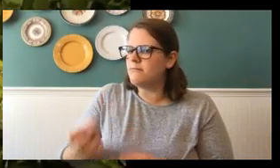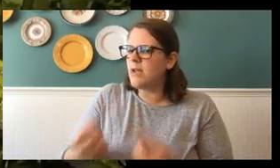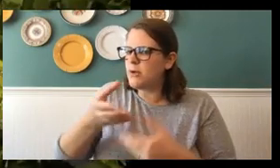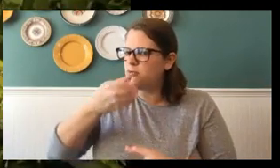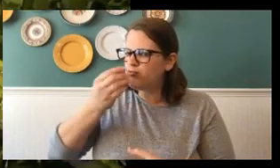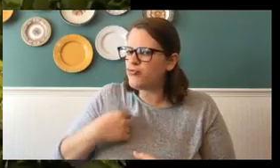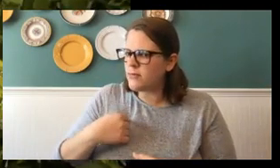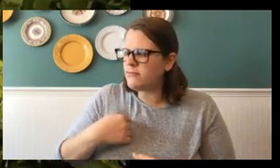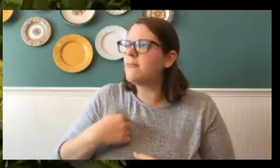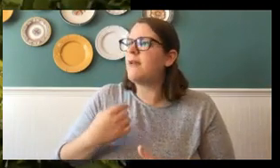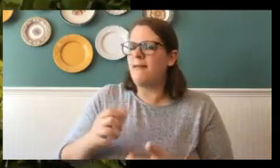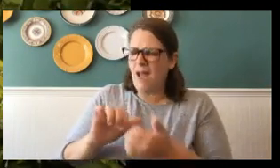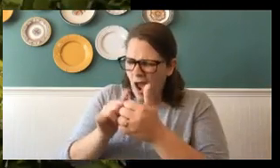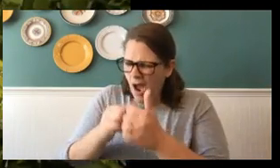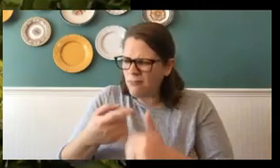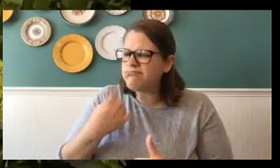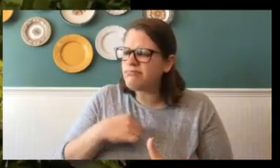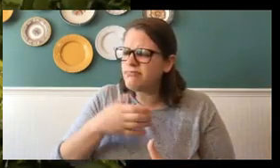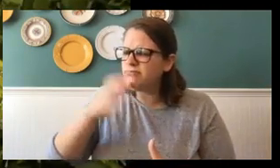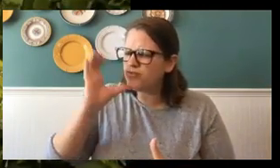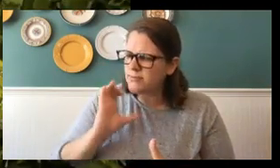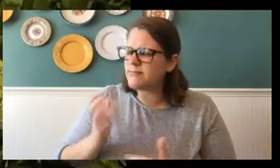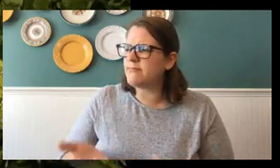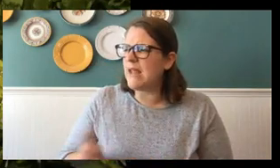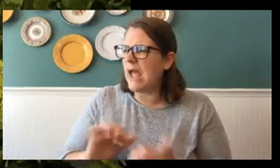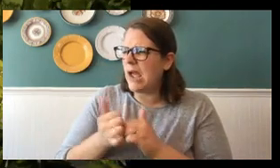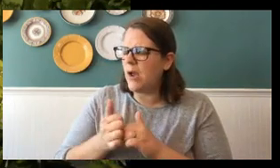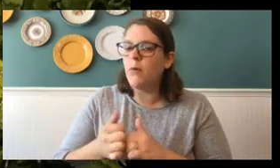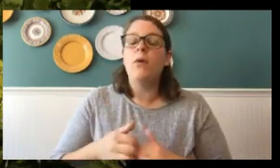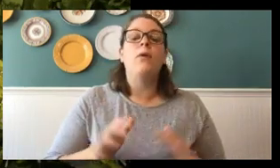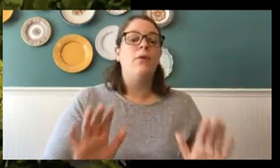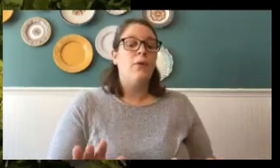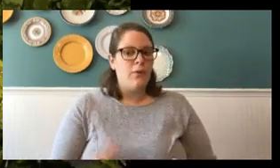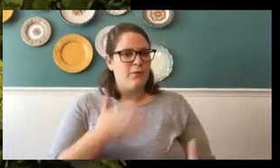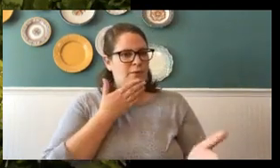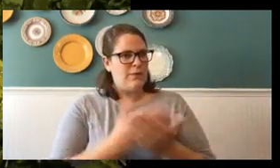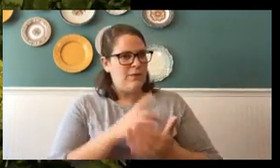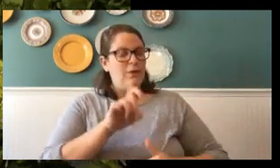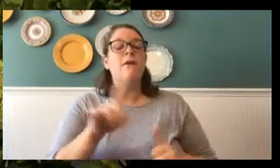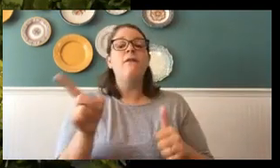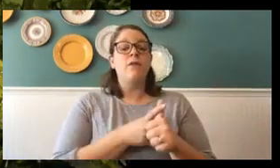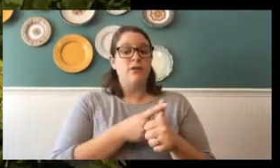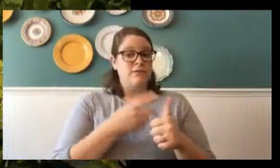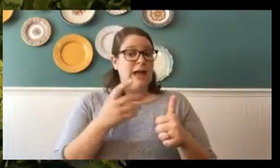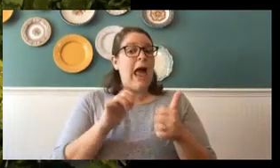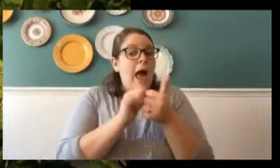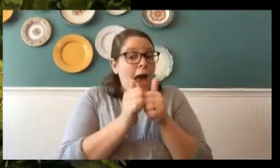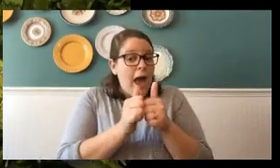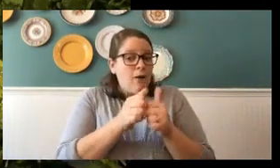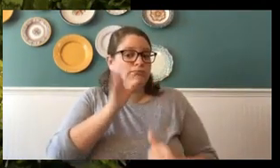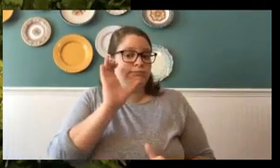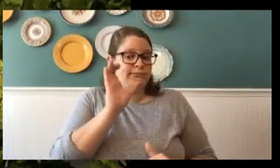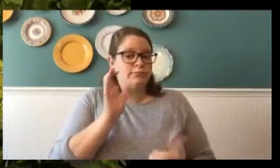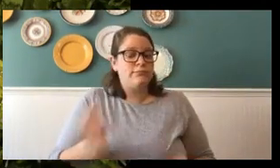Oh, good question. First, I'm going to address how does a butterfly drink. Well, a